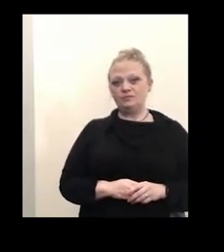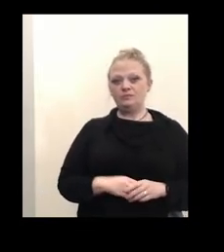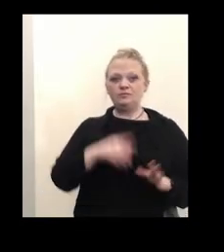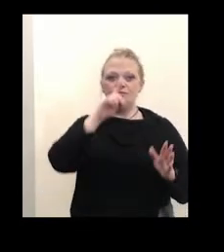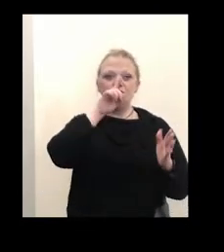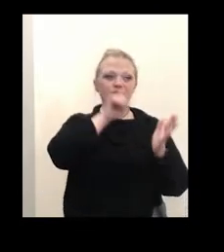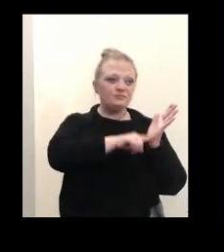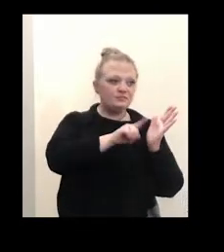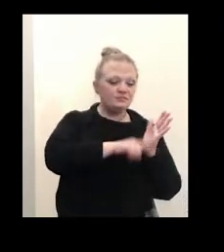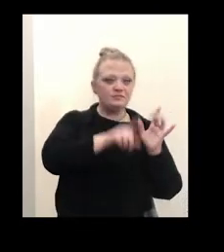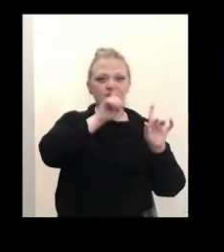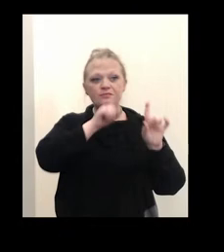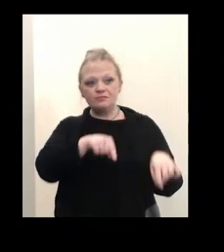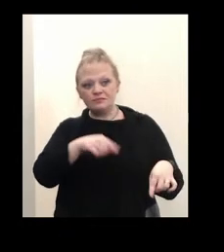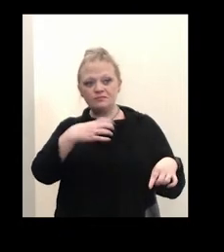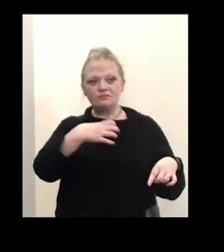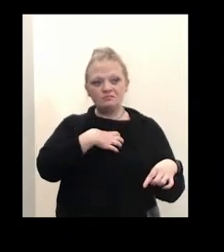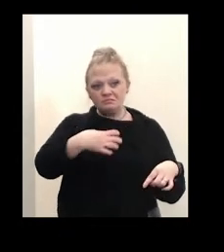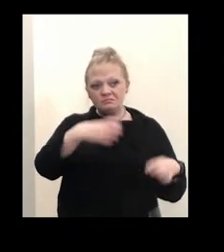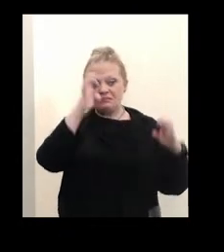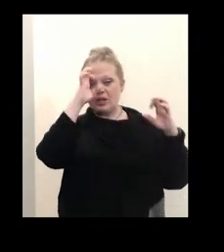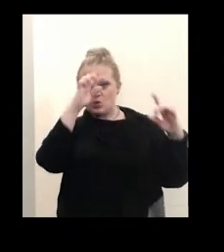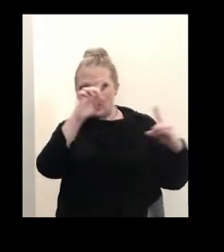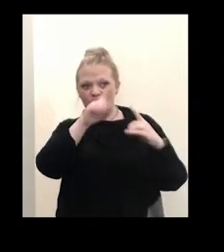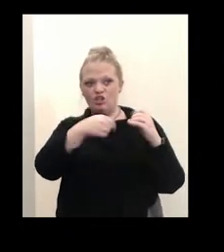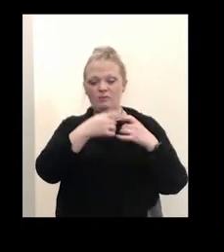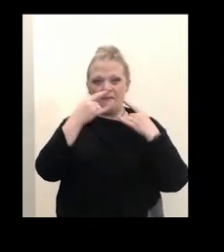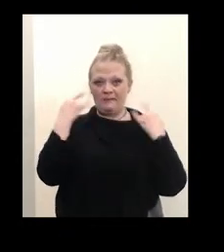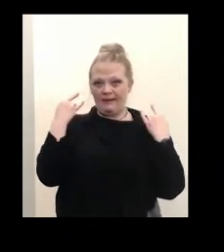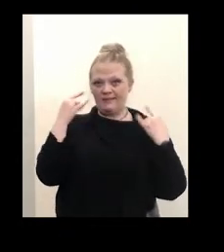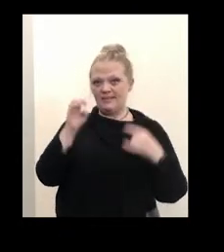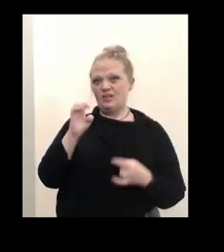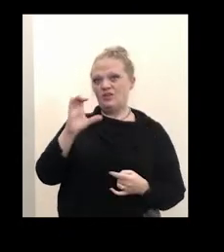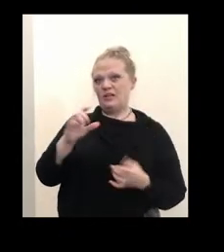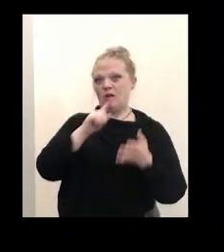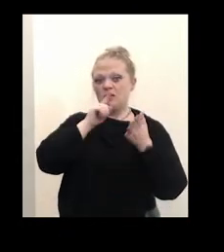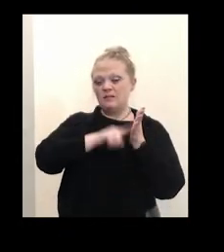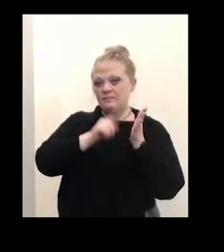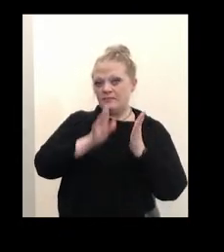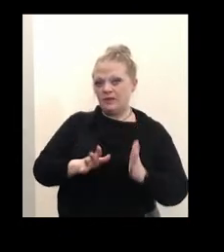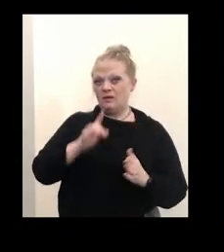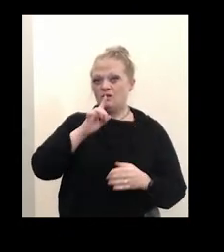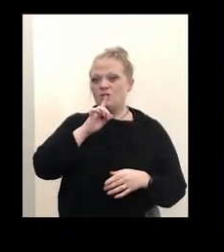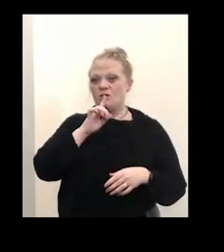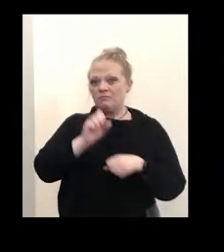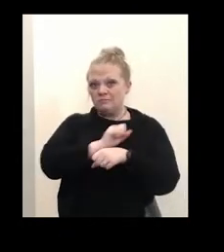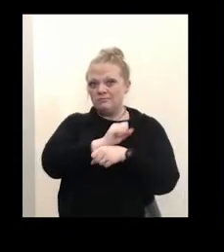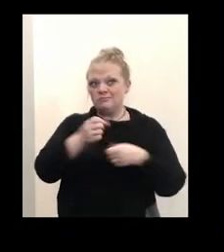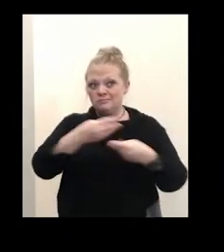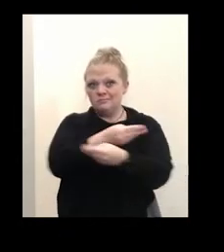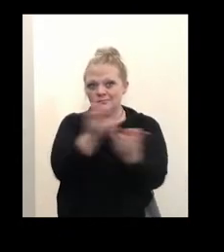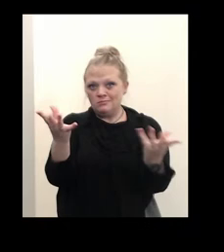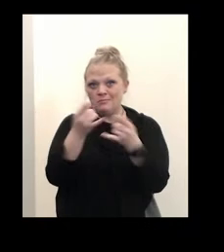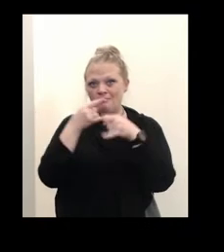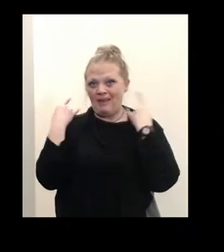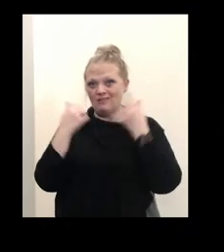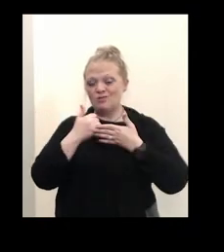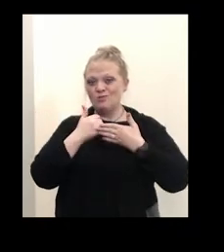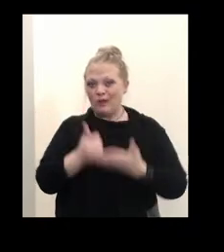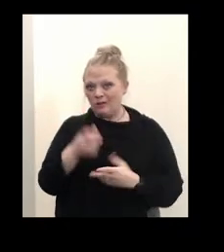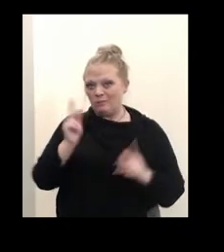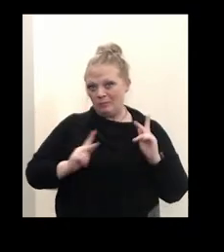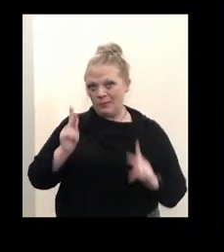to complaints and educating about masking, our Erie County sanitarians are actually distributing masks so to help people mask up.